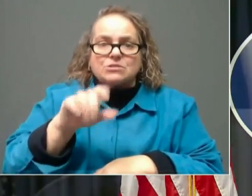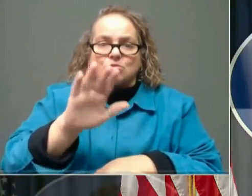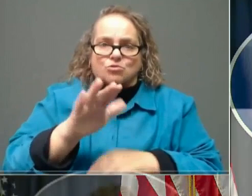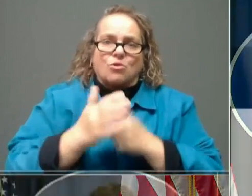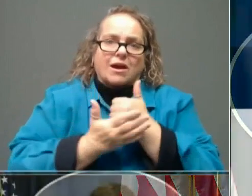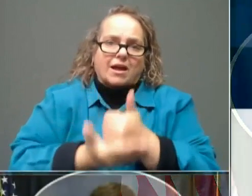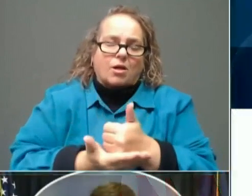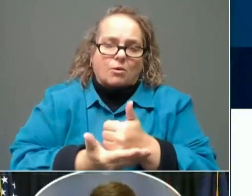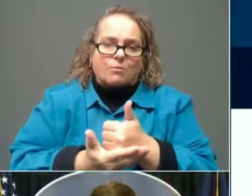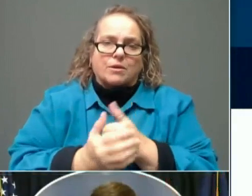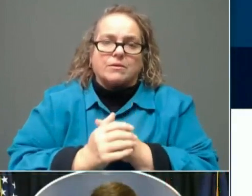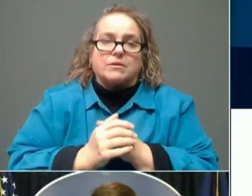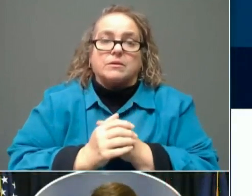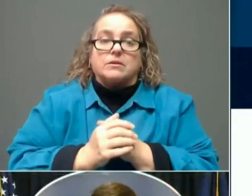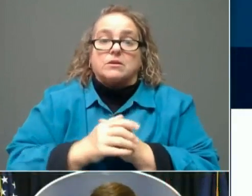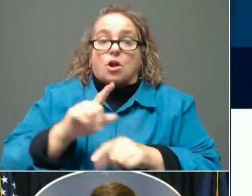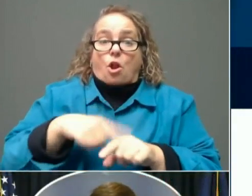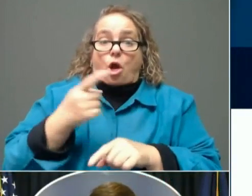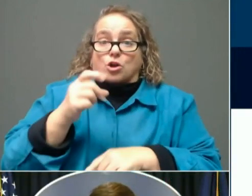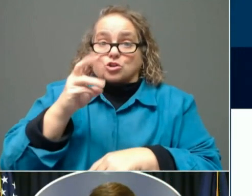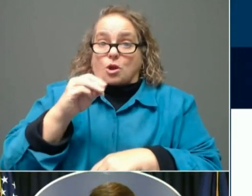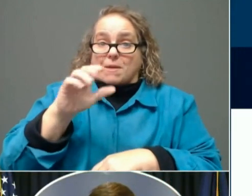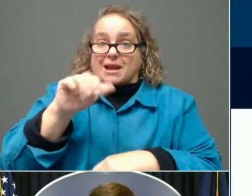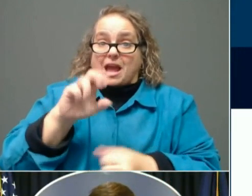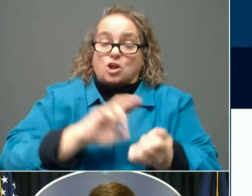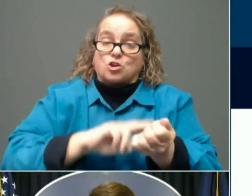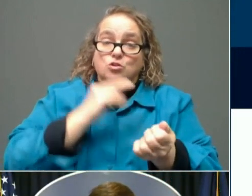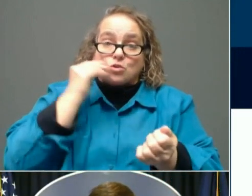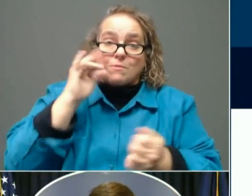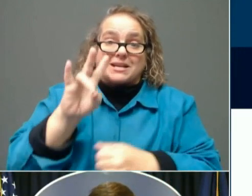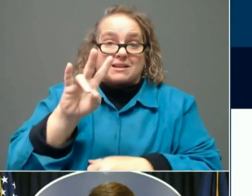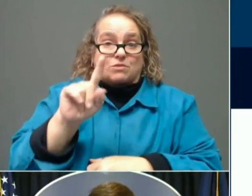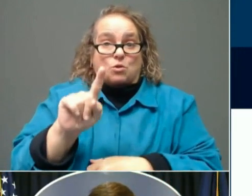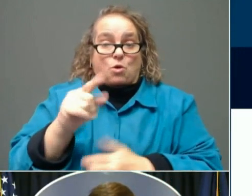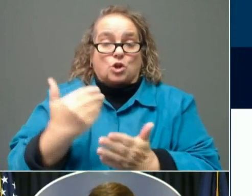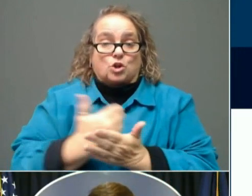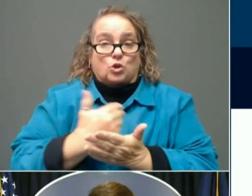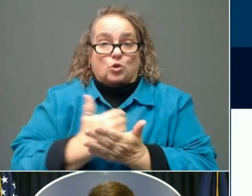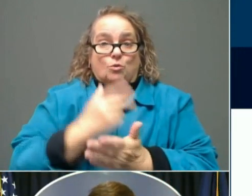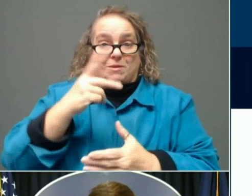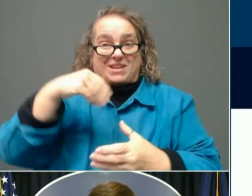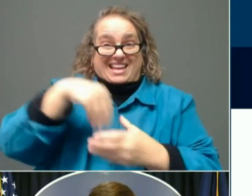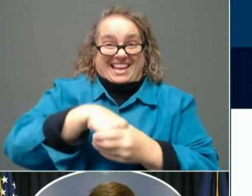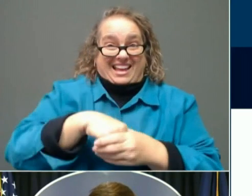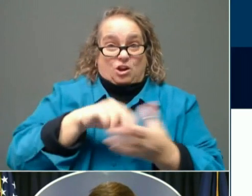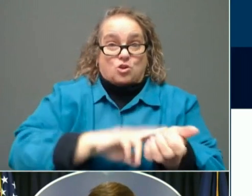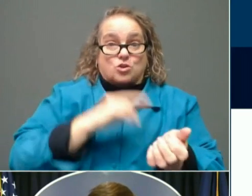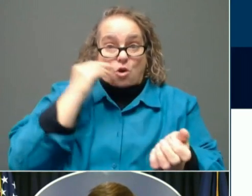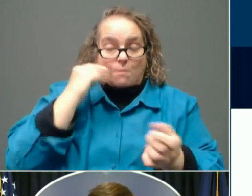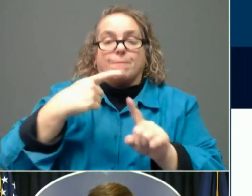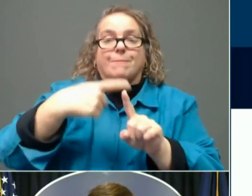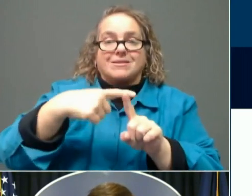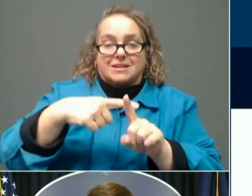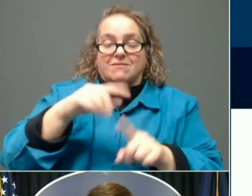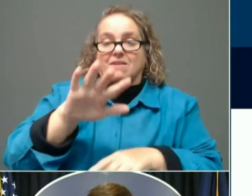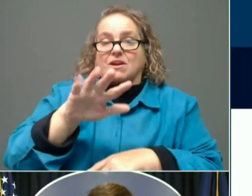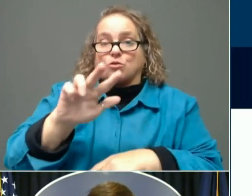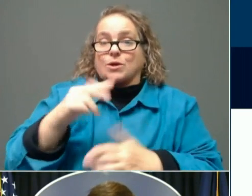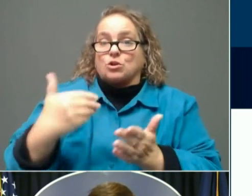Long-term care facilities, 71 new residents testing positive, 53 new staff members,